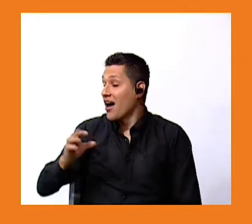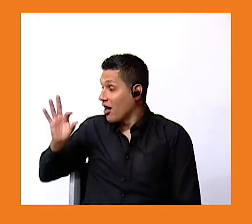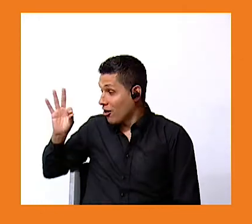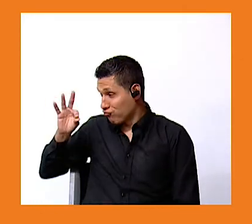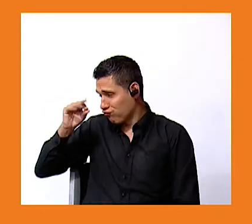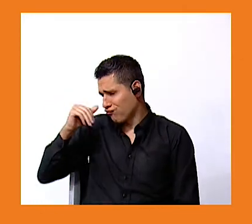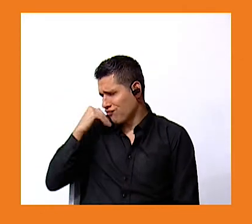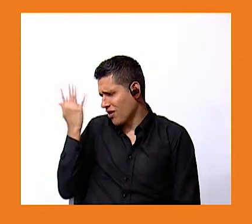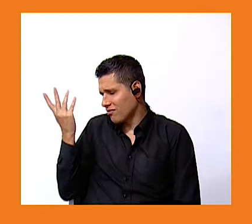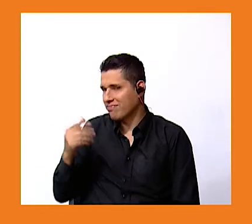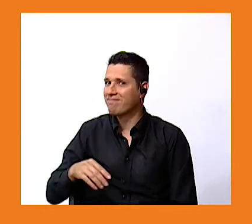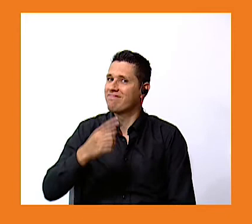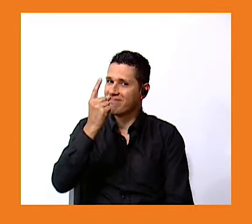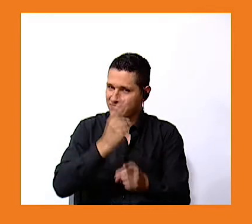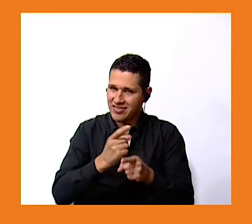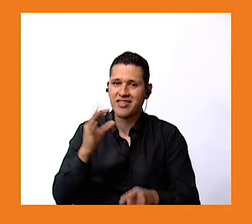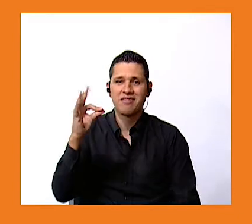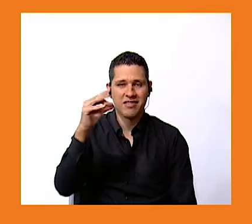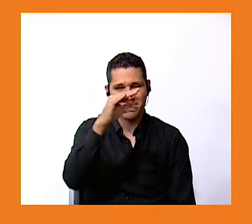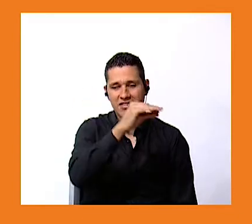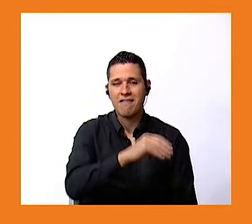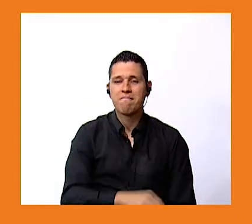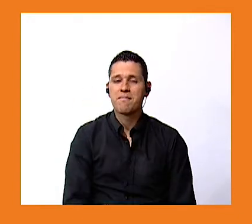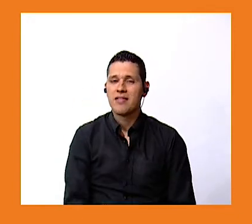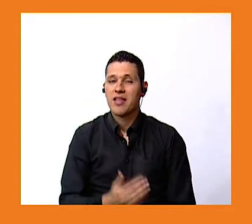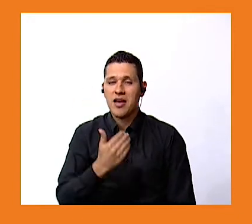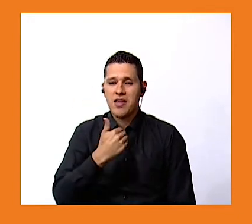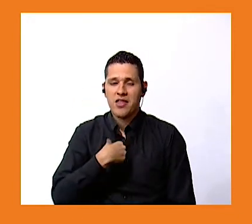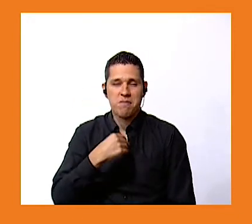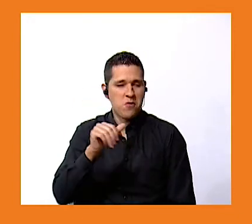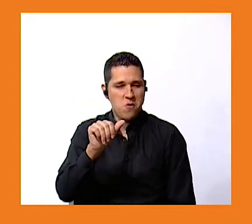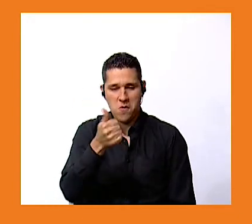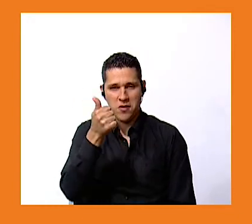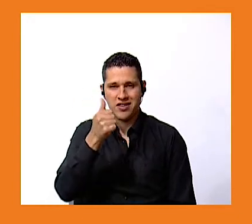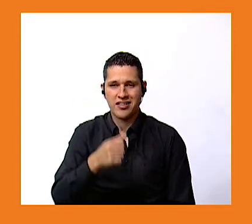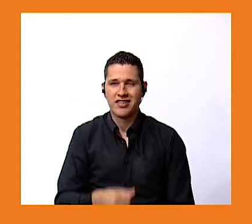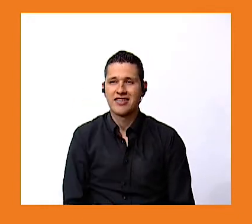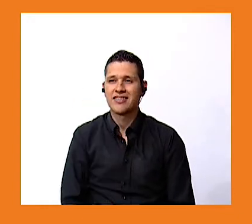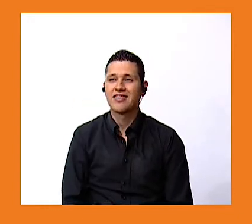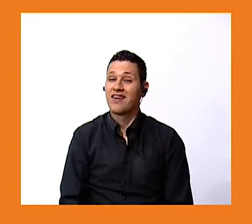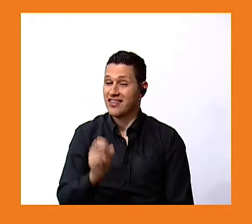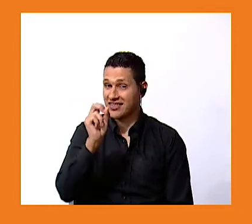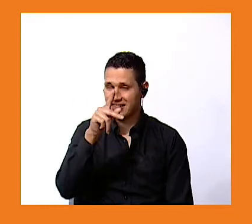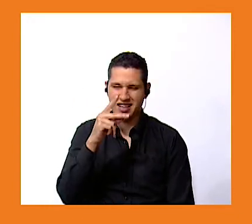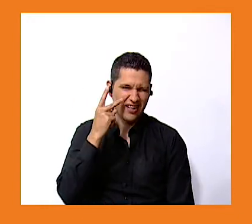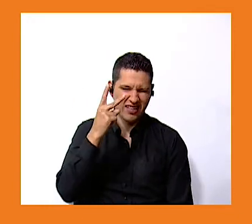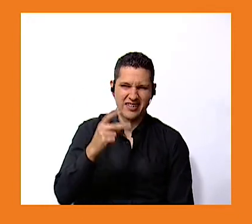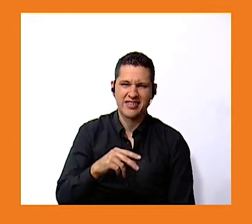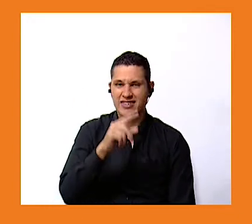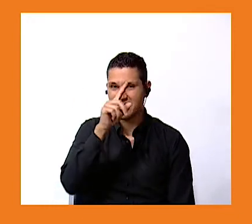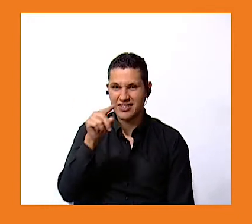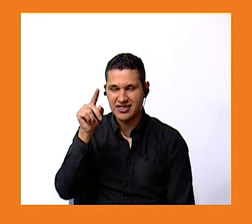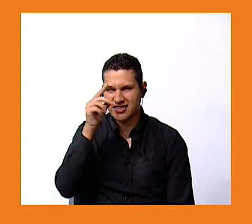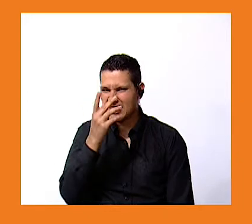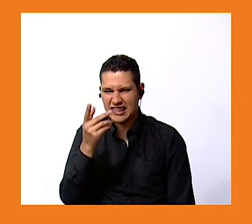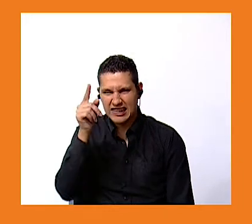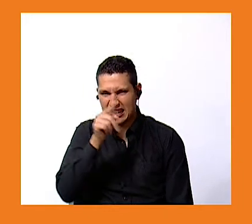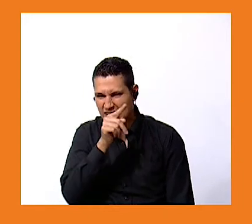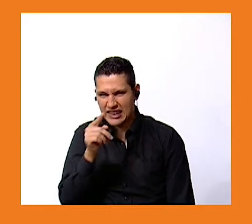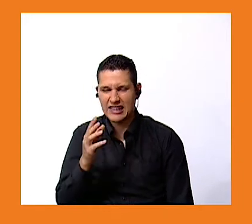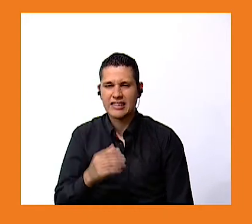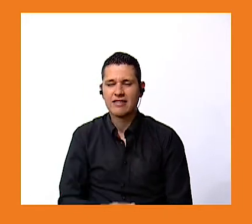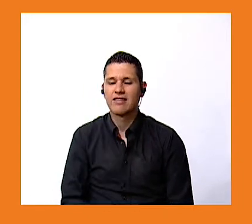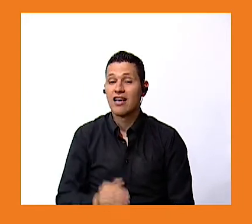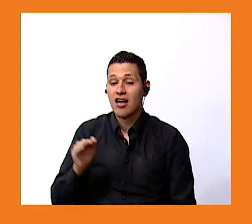the butterfly okay and we have another matching okay let's see where do snakes